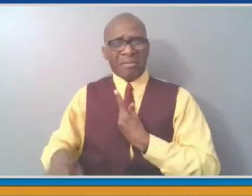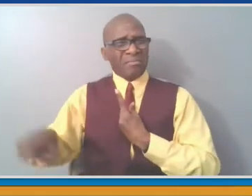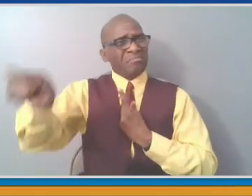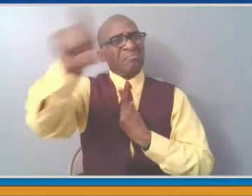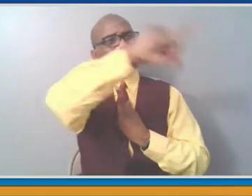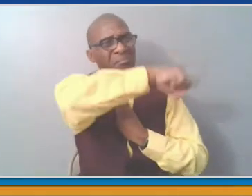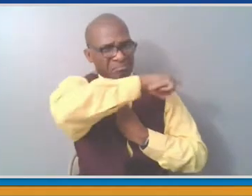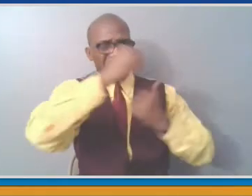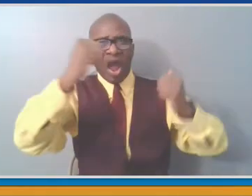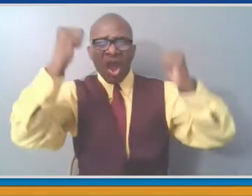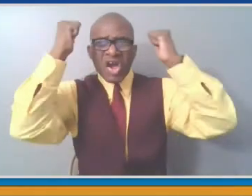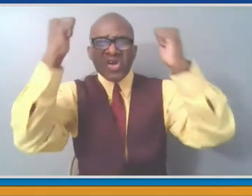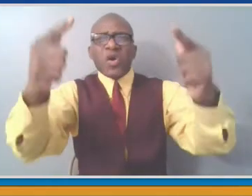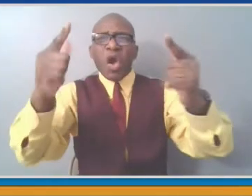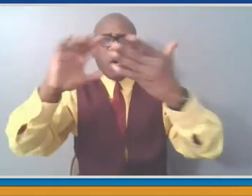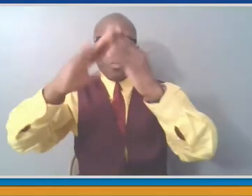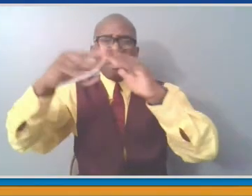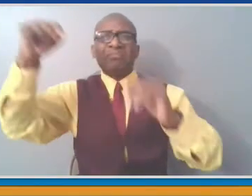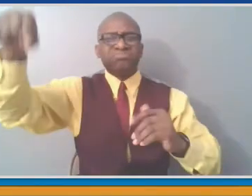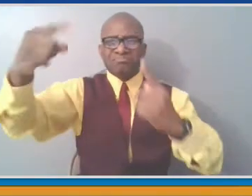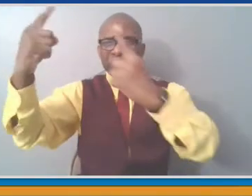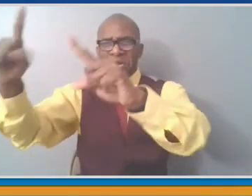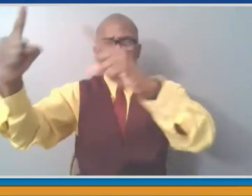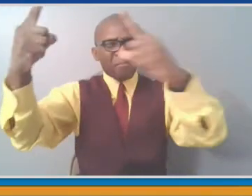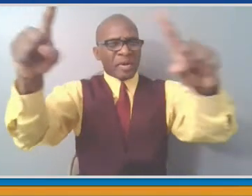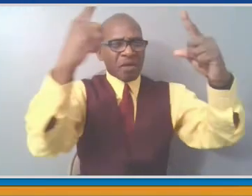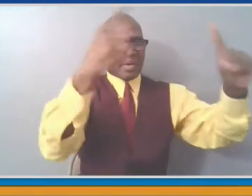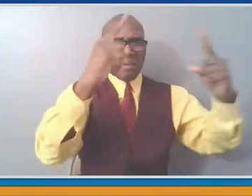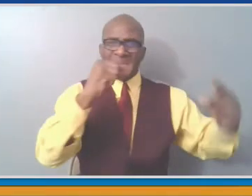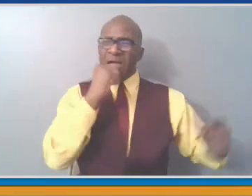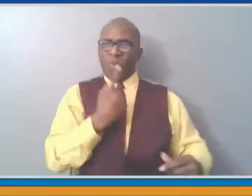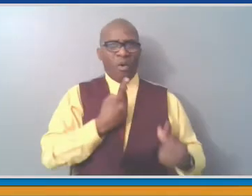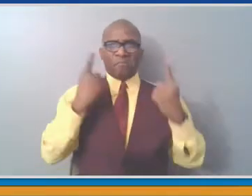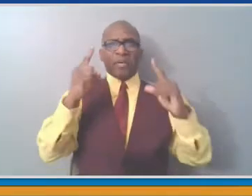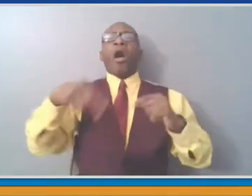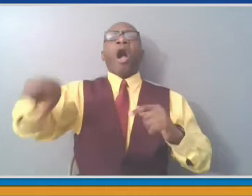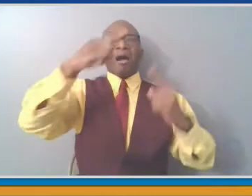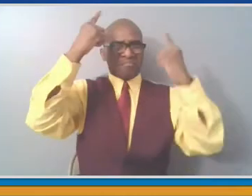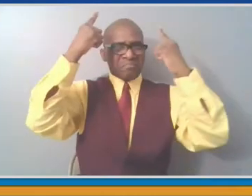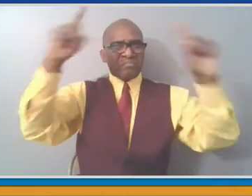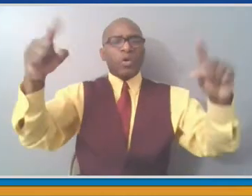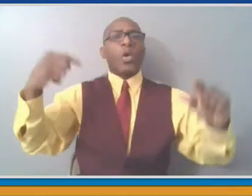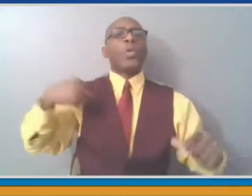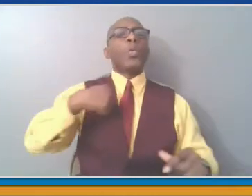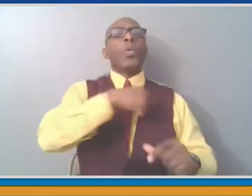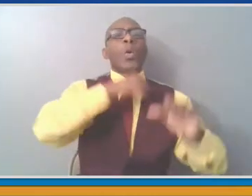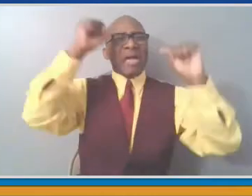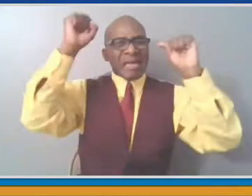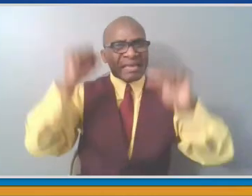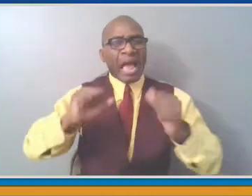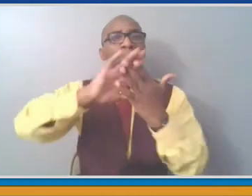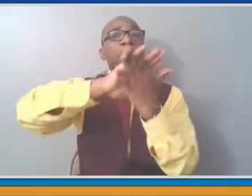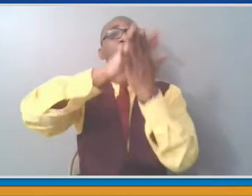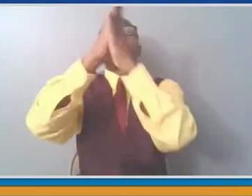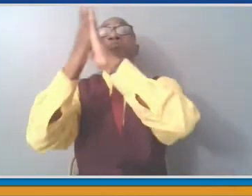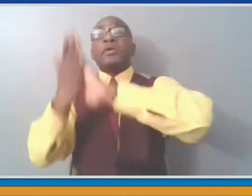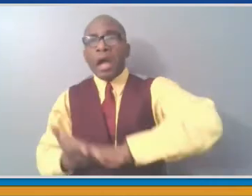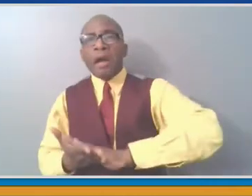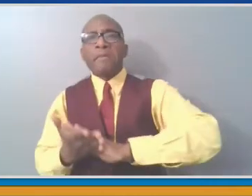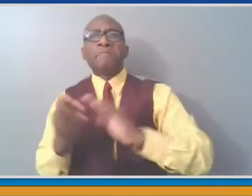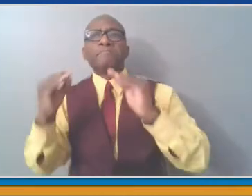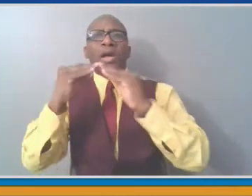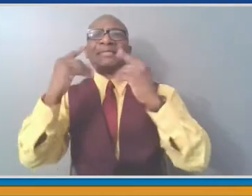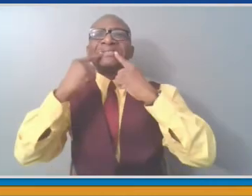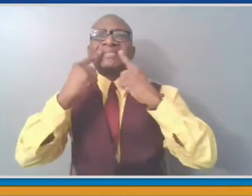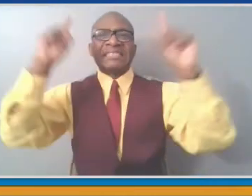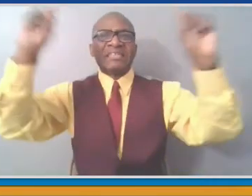ejecutivo y de nuestro alcalde, sé que podemos llegar a ese lugar donde nos sentamos, estemos dispuestos